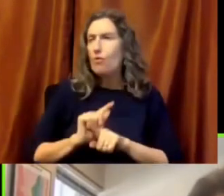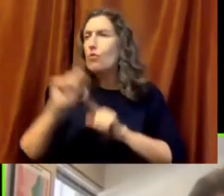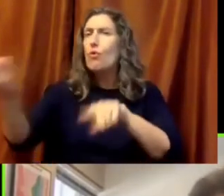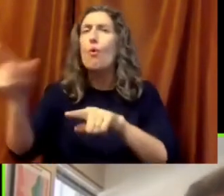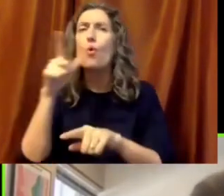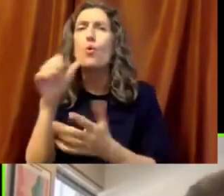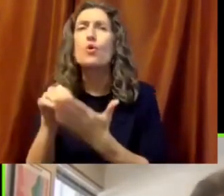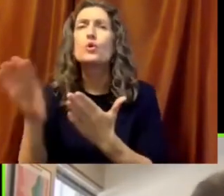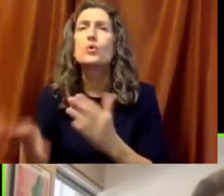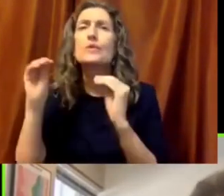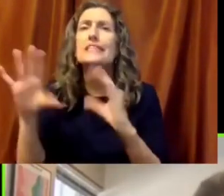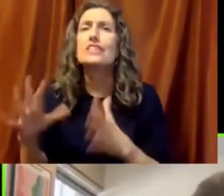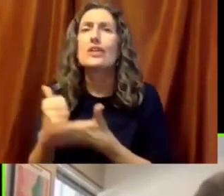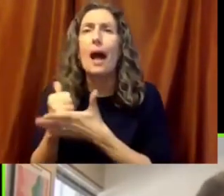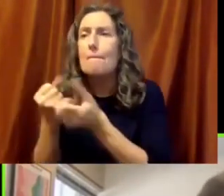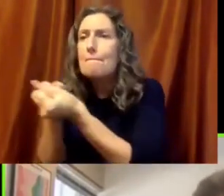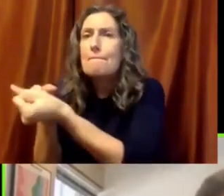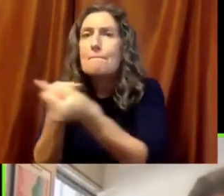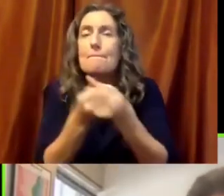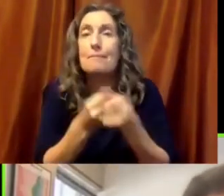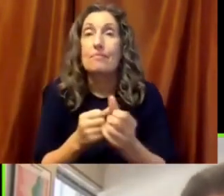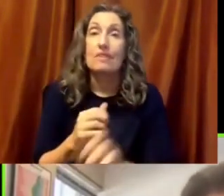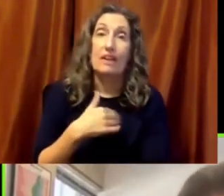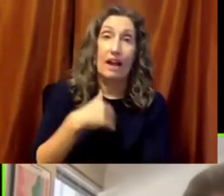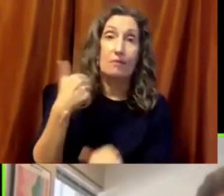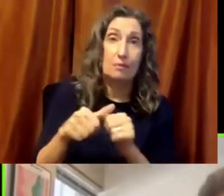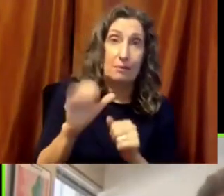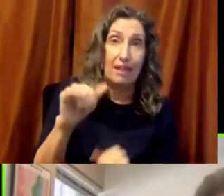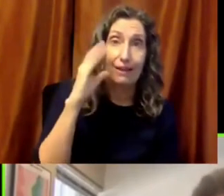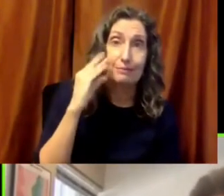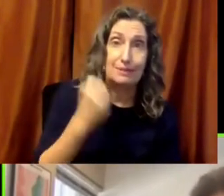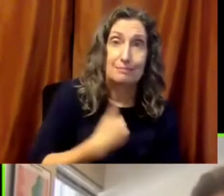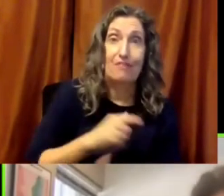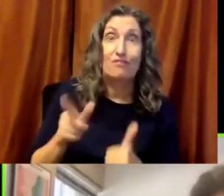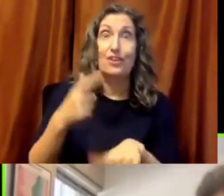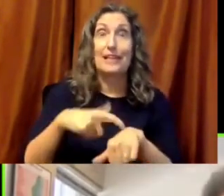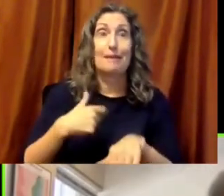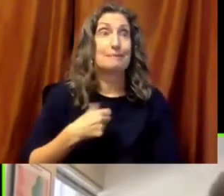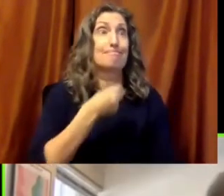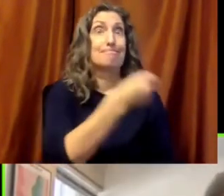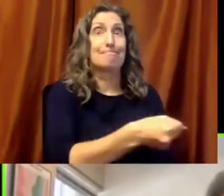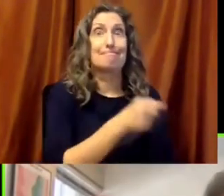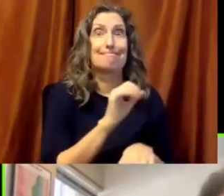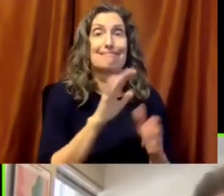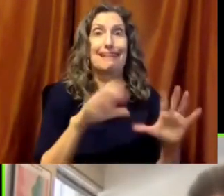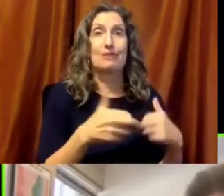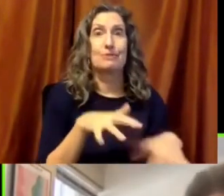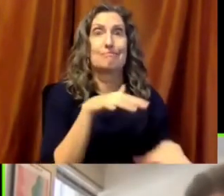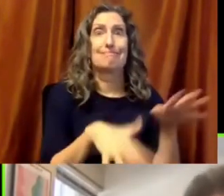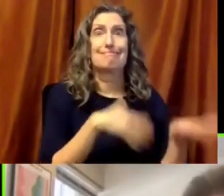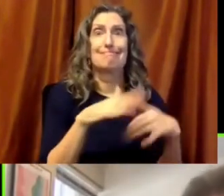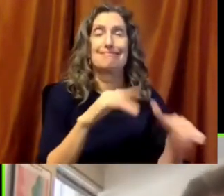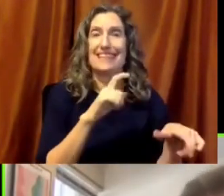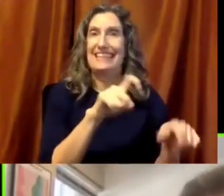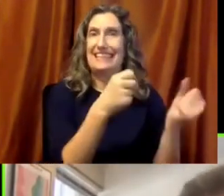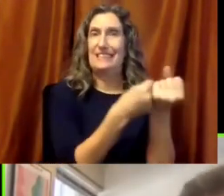teachers that are learning that are in placed in schools in that lesson. I had remembered that scary first day of my placement.